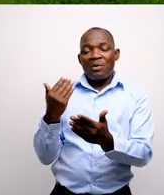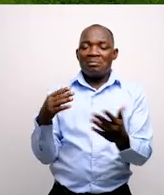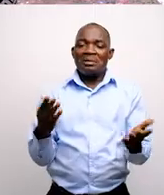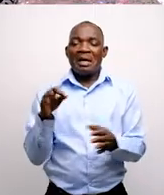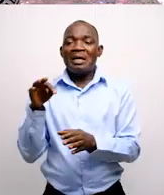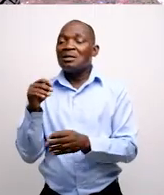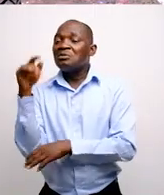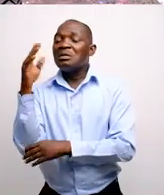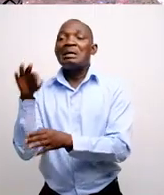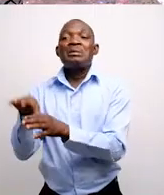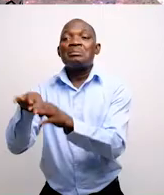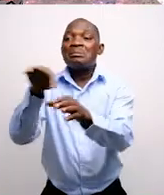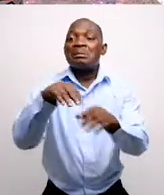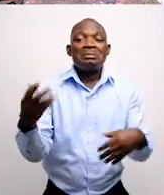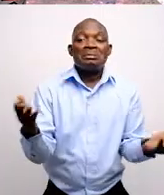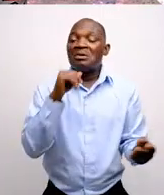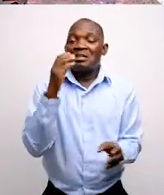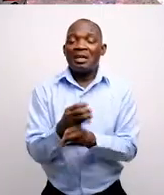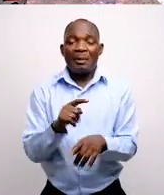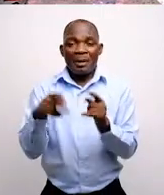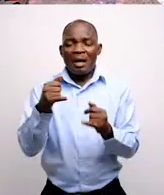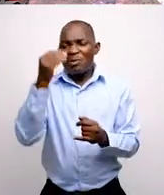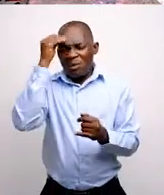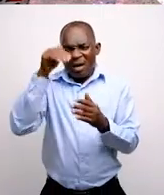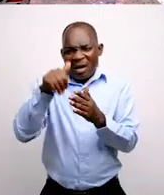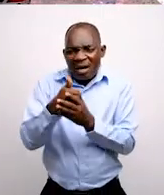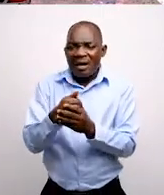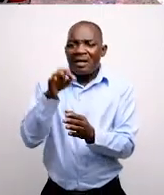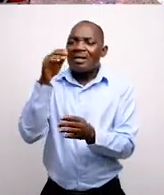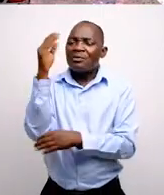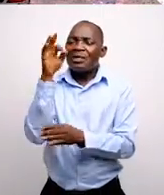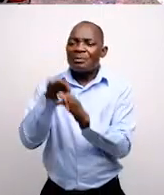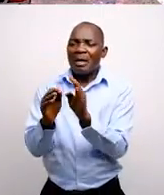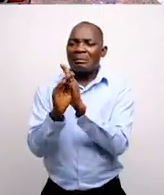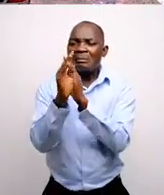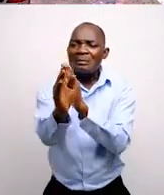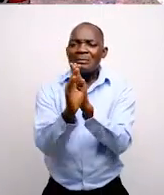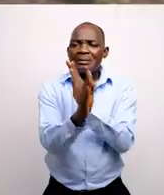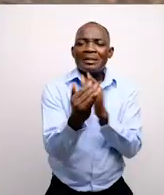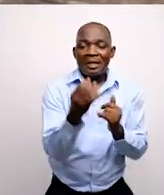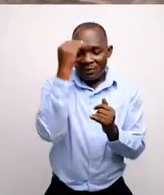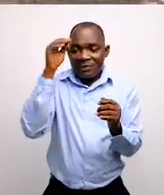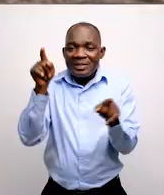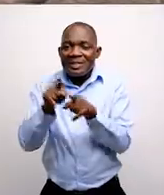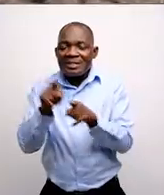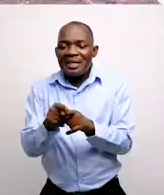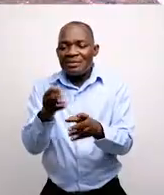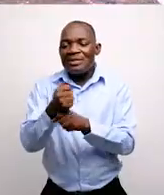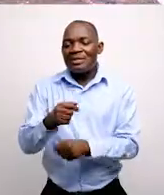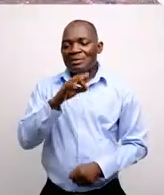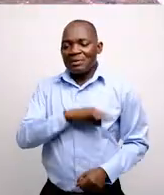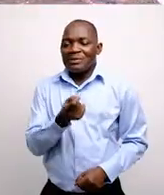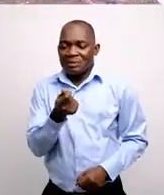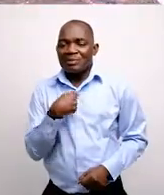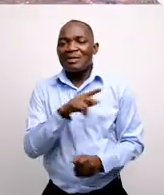At first, we planted trees anyhow, but now I know the right way of planting trees in rows. I also